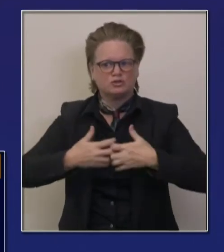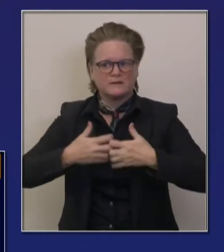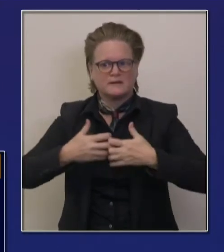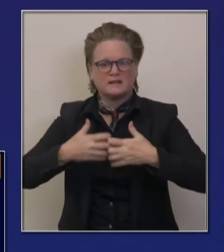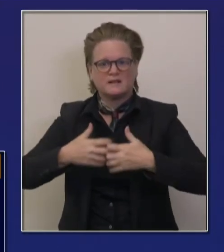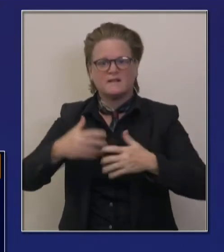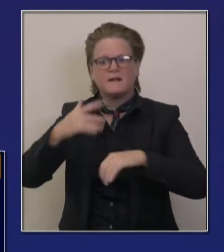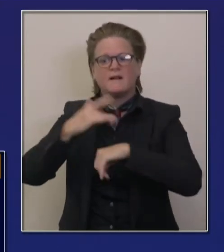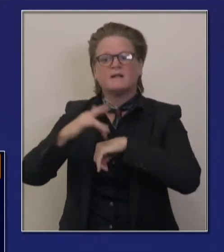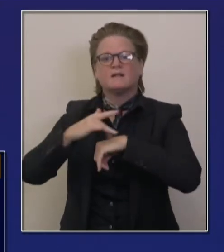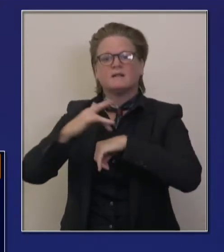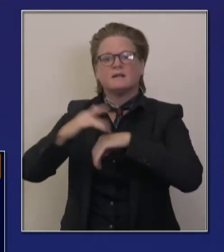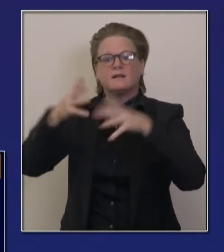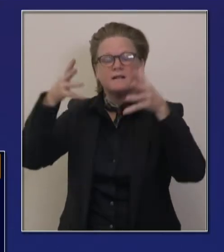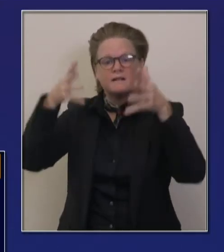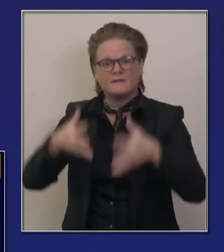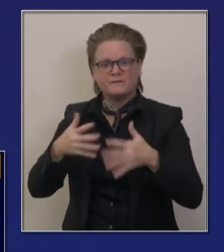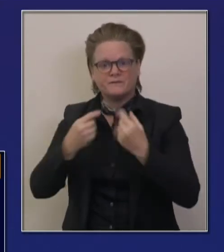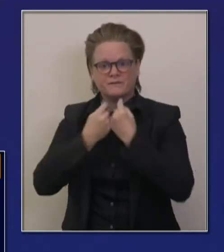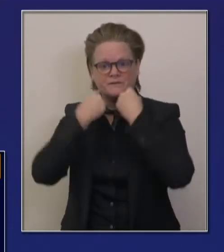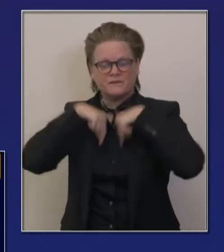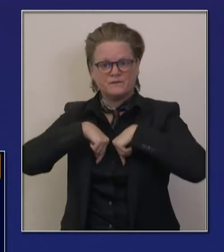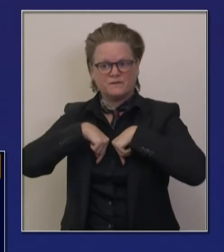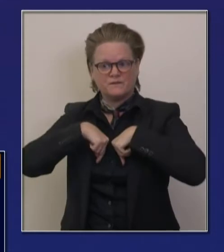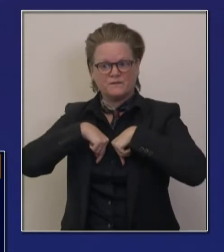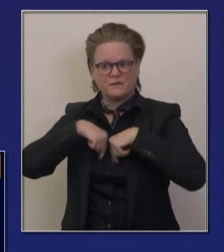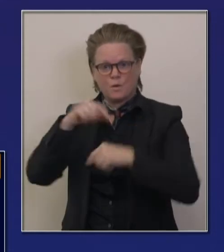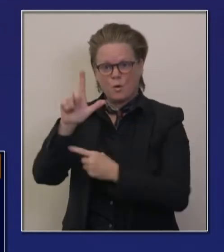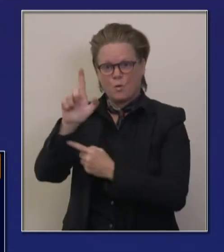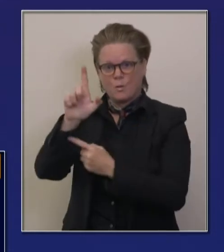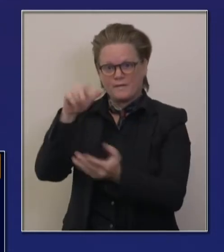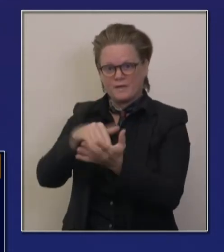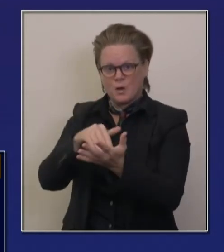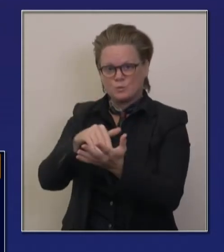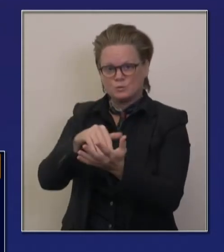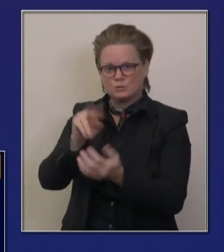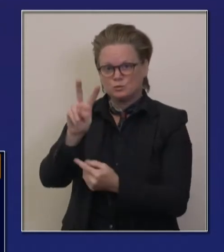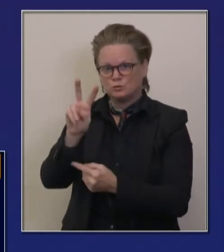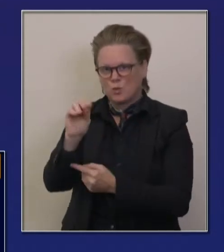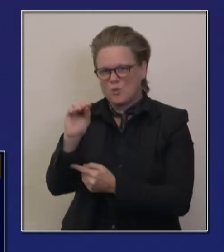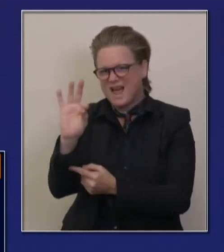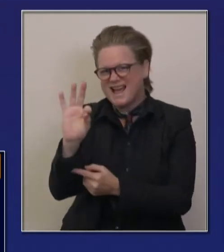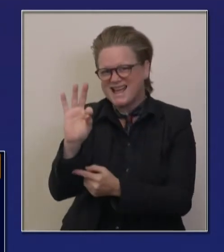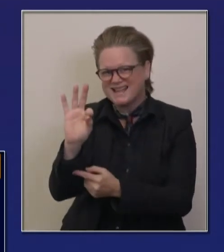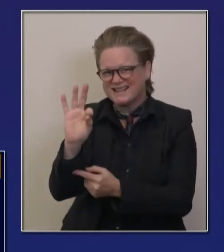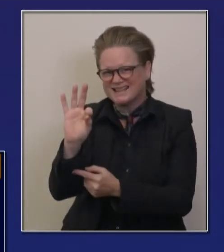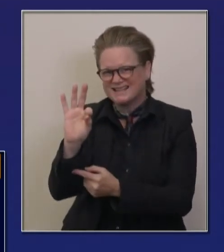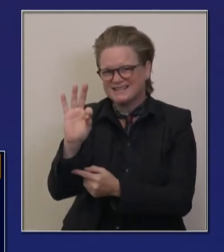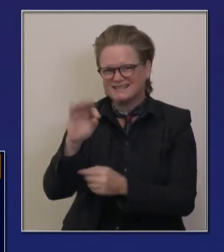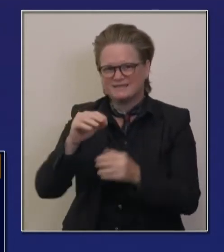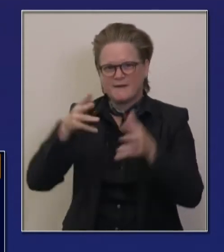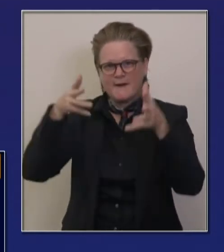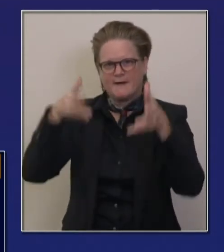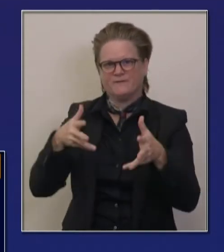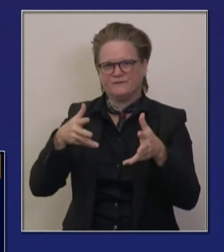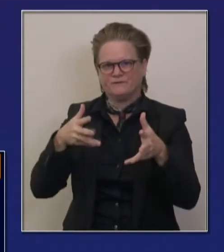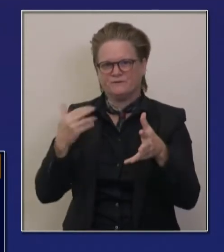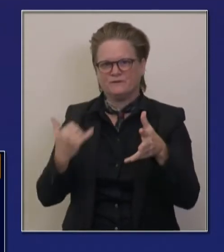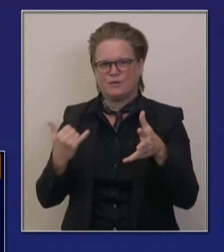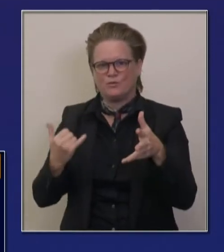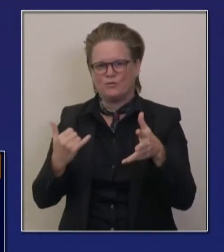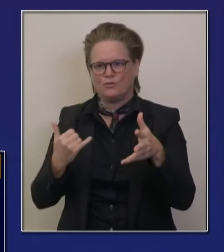highest number we've ever seen. We've been busily, uh, procuring more ventilators. I'll get to more specifics on that in a moment. And that's